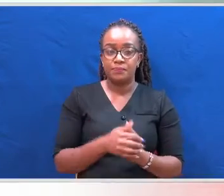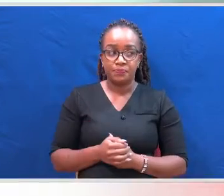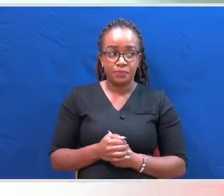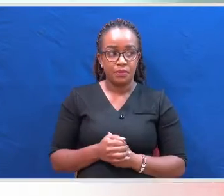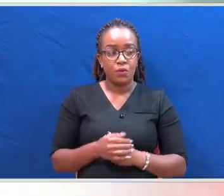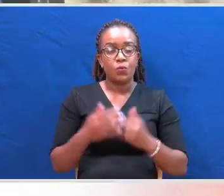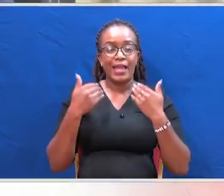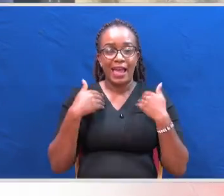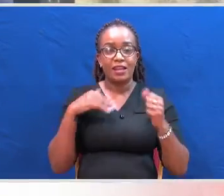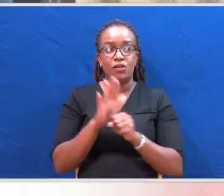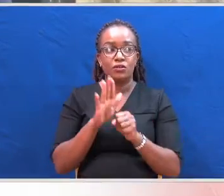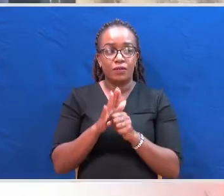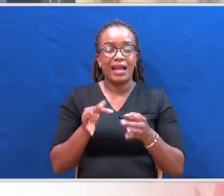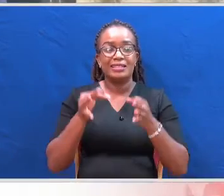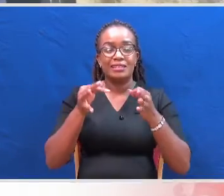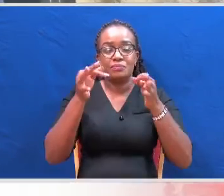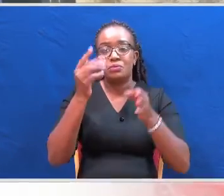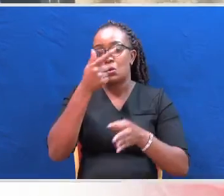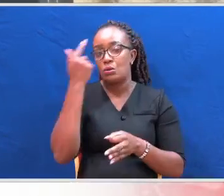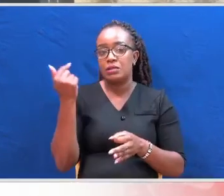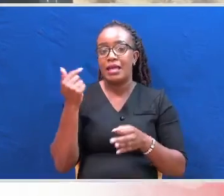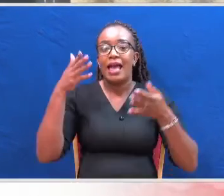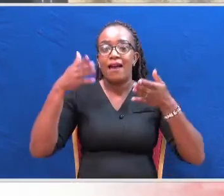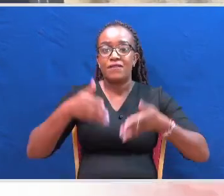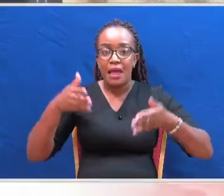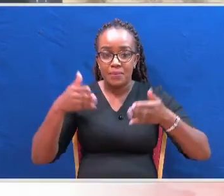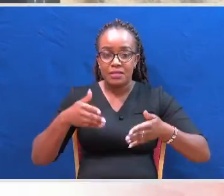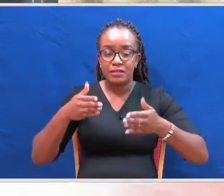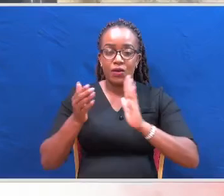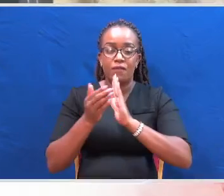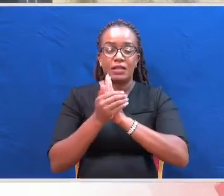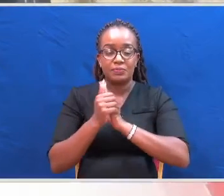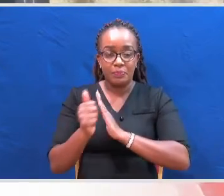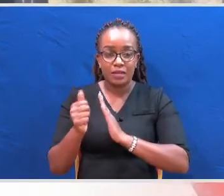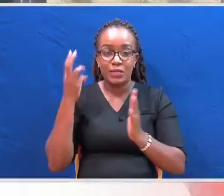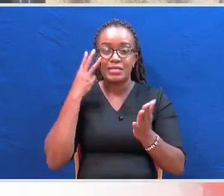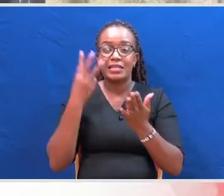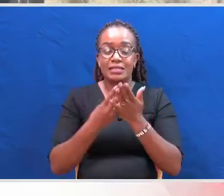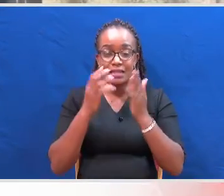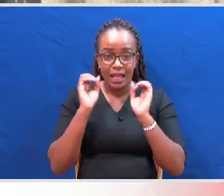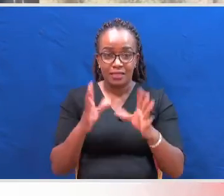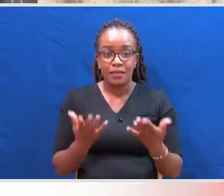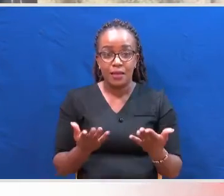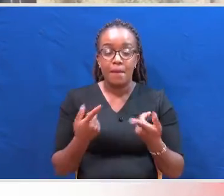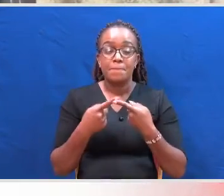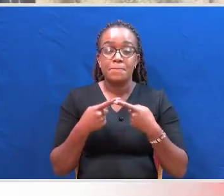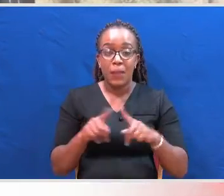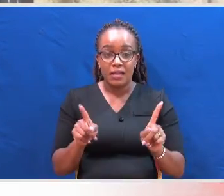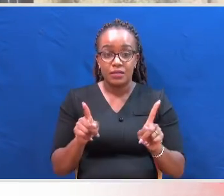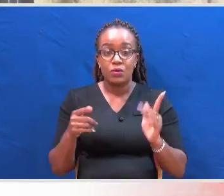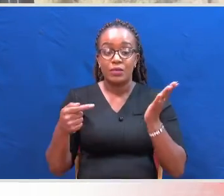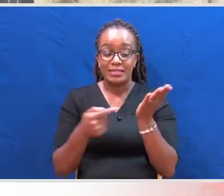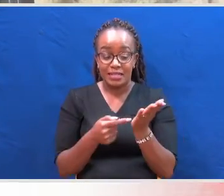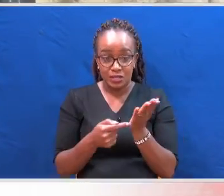adjournment on account of the unavailability of the expert witnesses. But with technology, an expert witness can handle